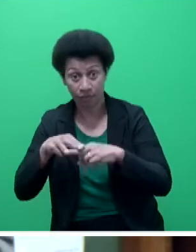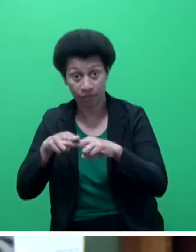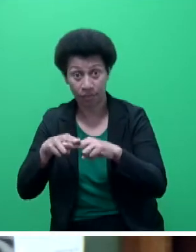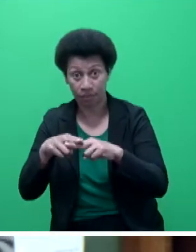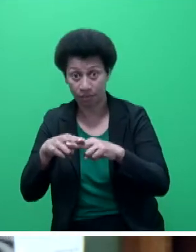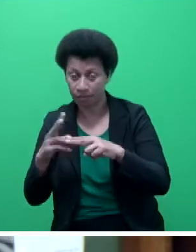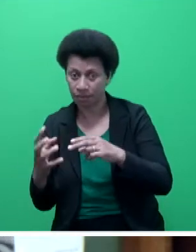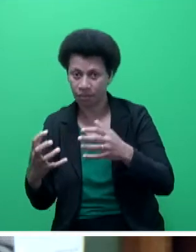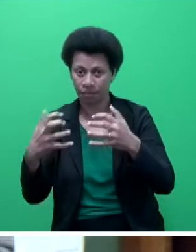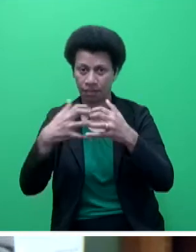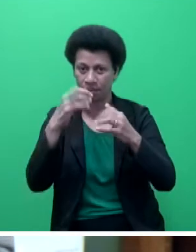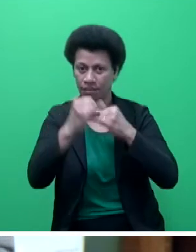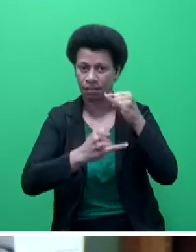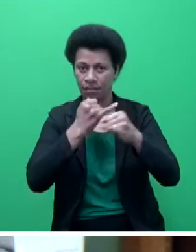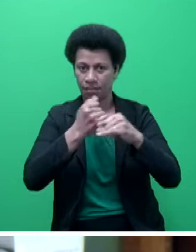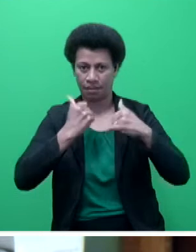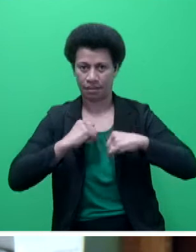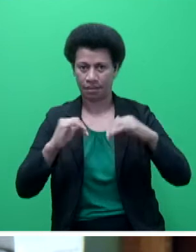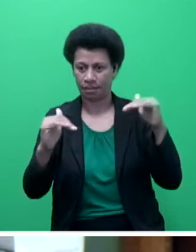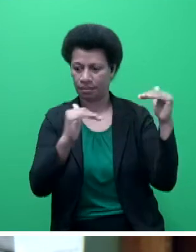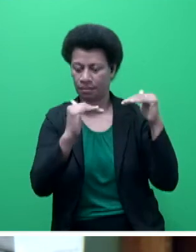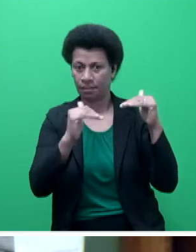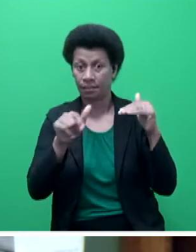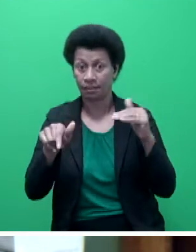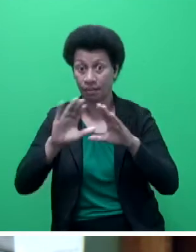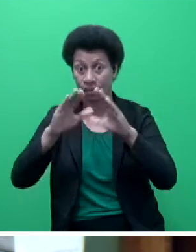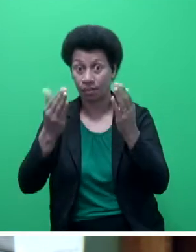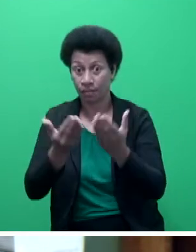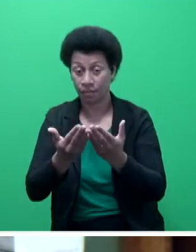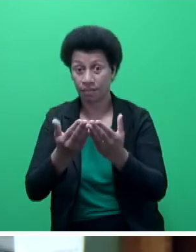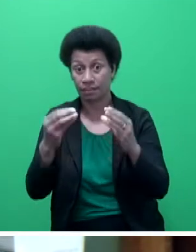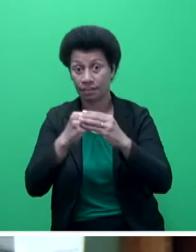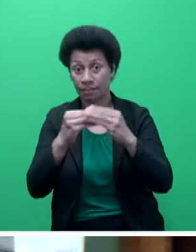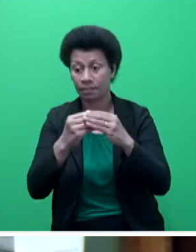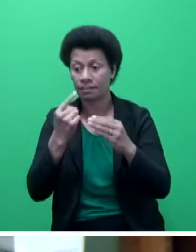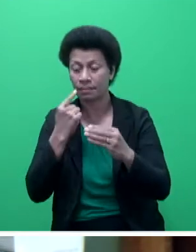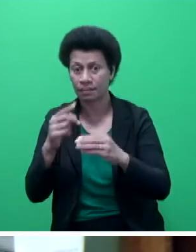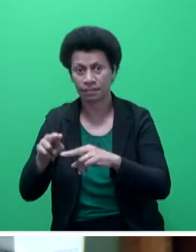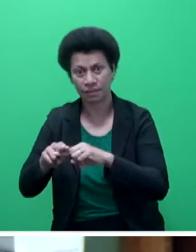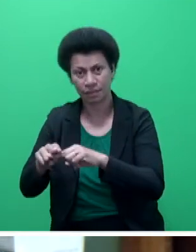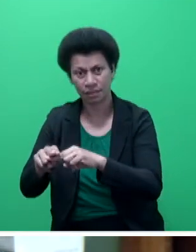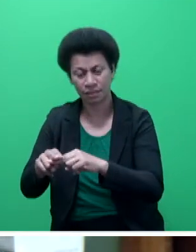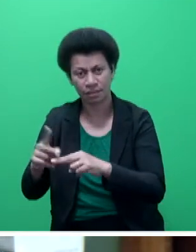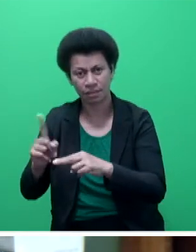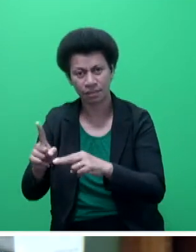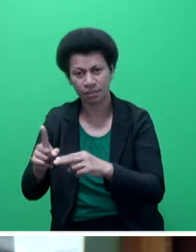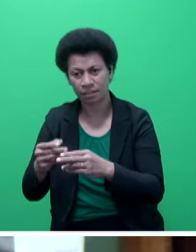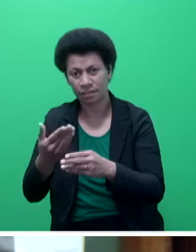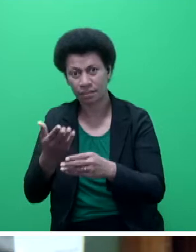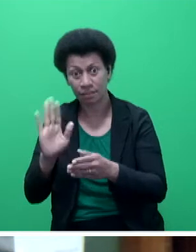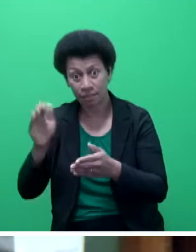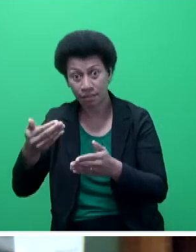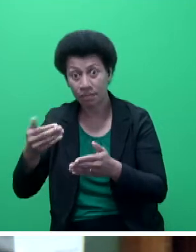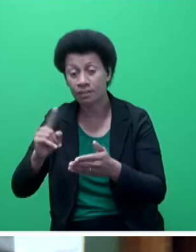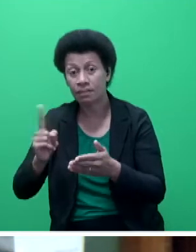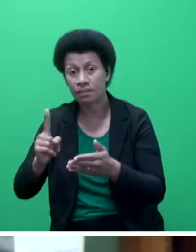practices. According to a statement from the World Bank, sir, Fiji's original consumption aggregate released by FBOS was underestimated due to the